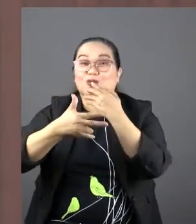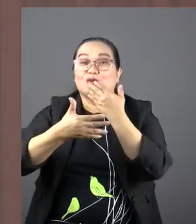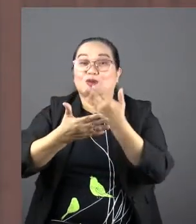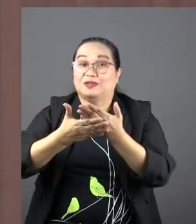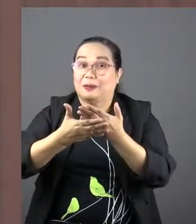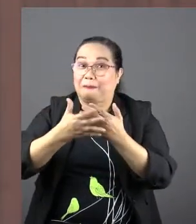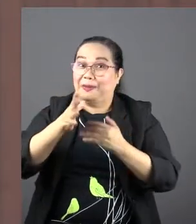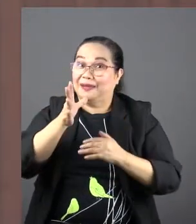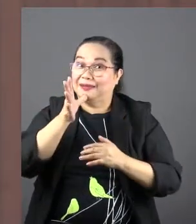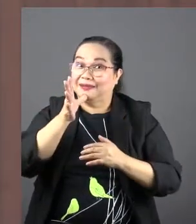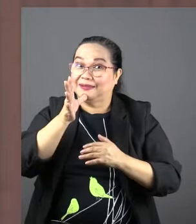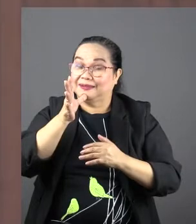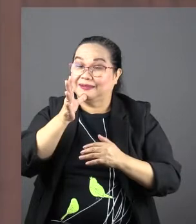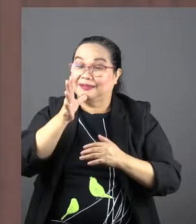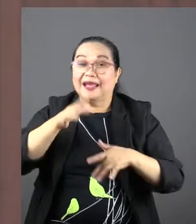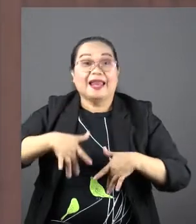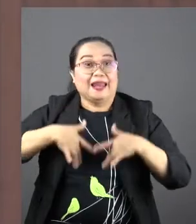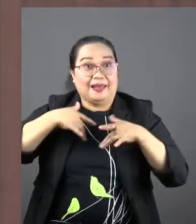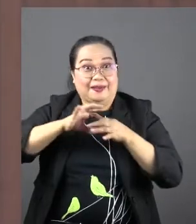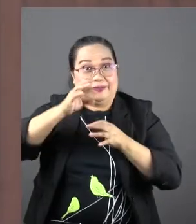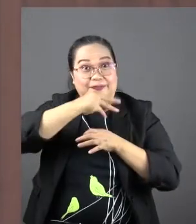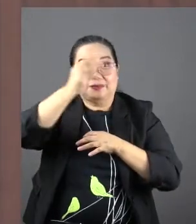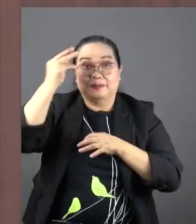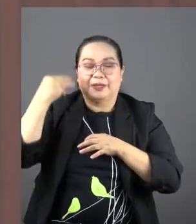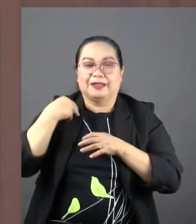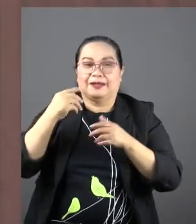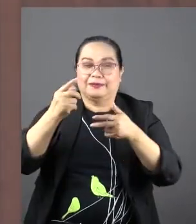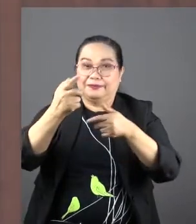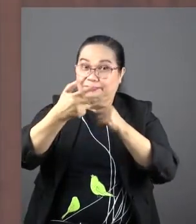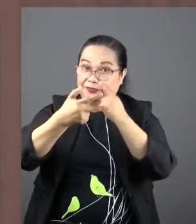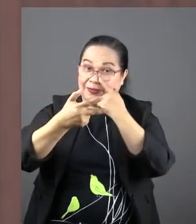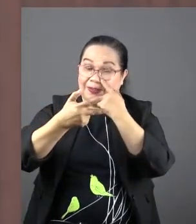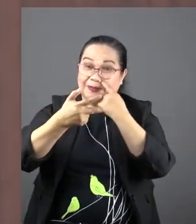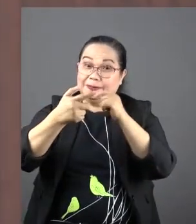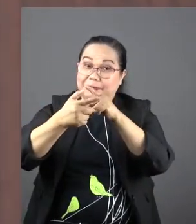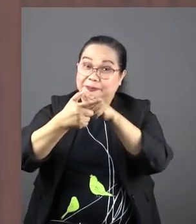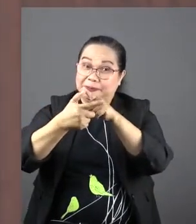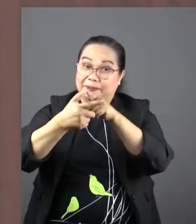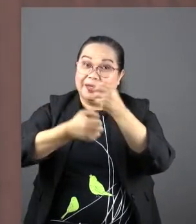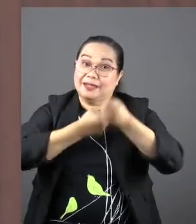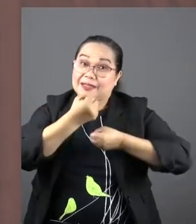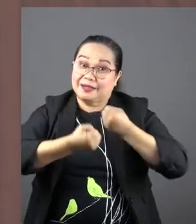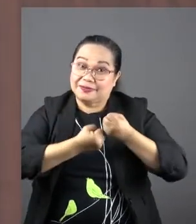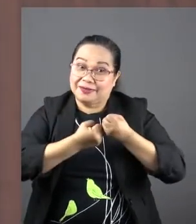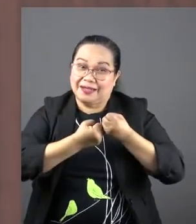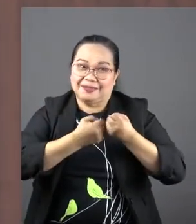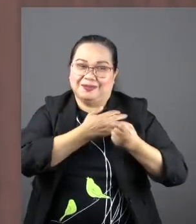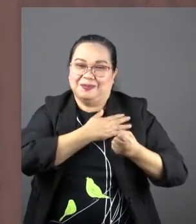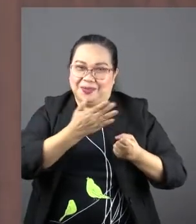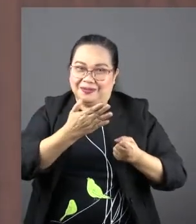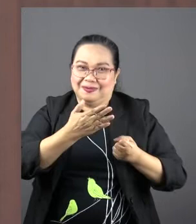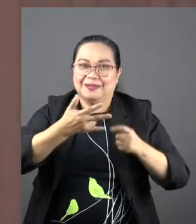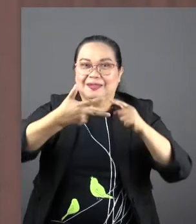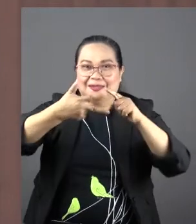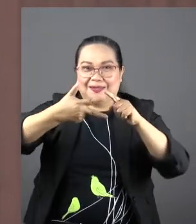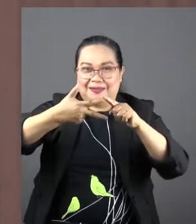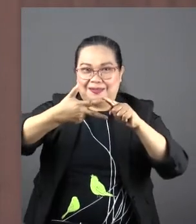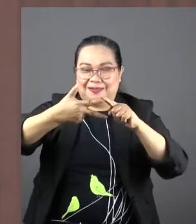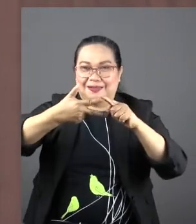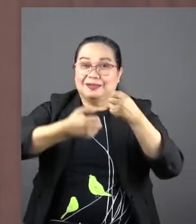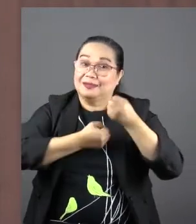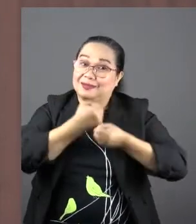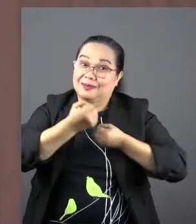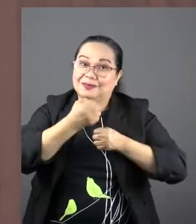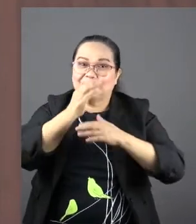we see from Mary's life. What is that? First, we will see her sacrificial commitment. We will also see her sacrificial